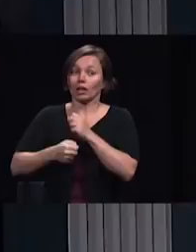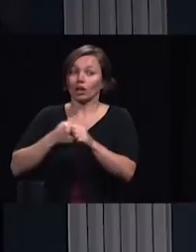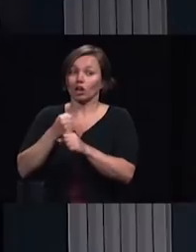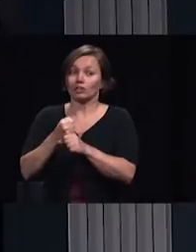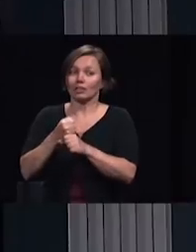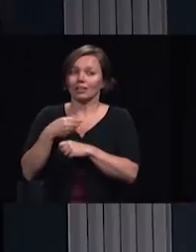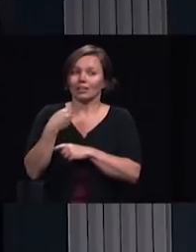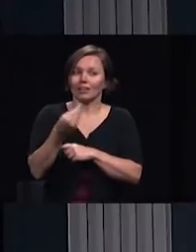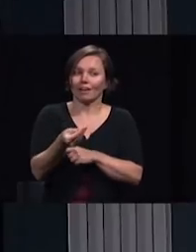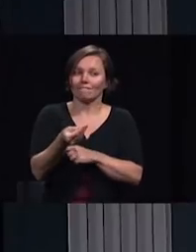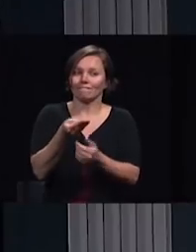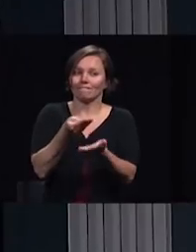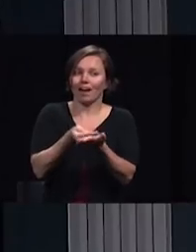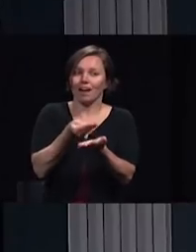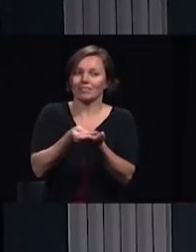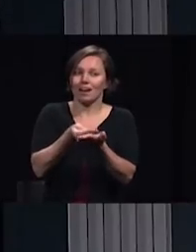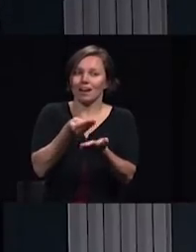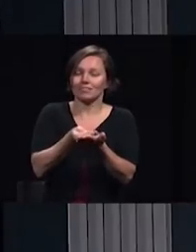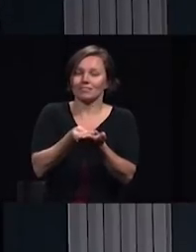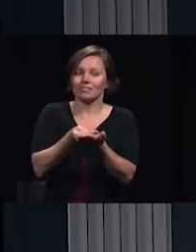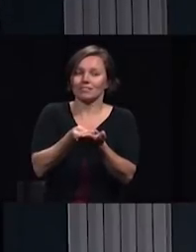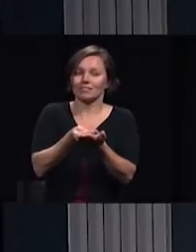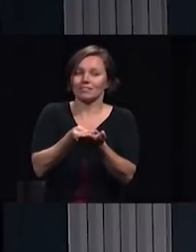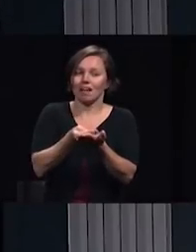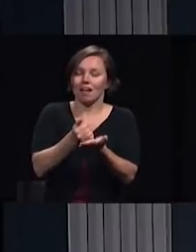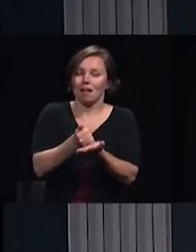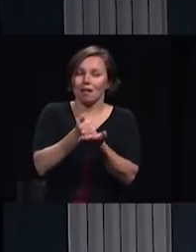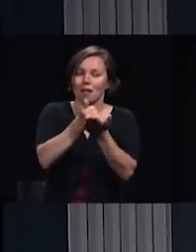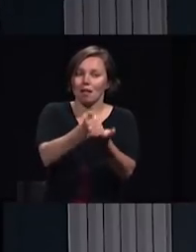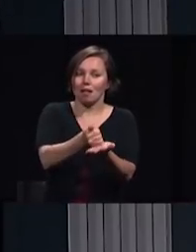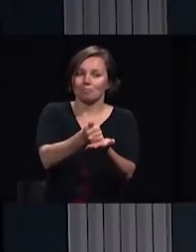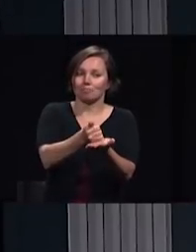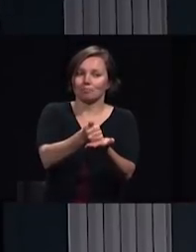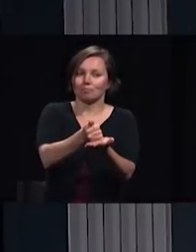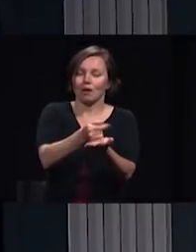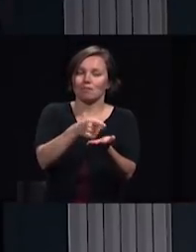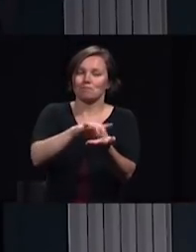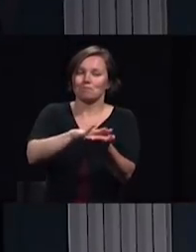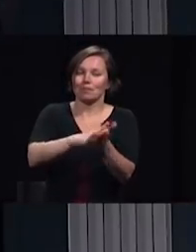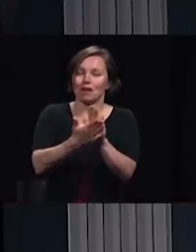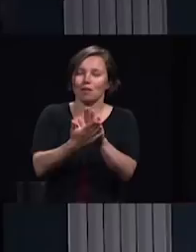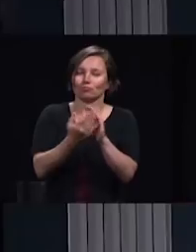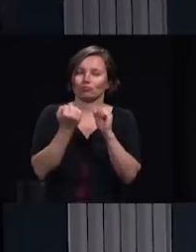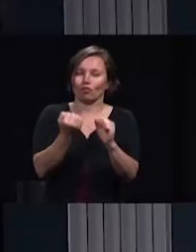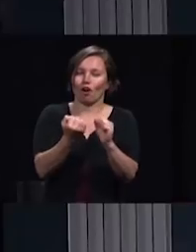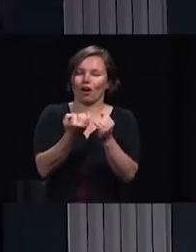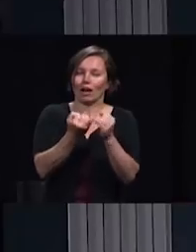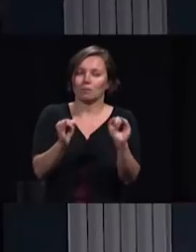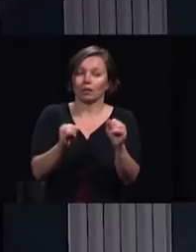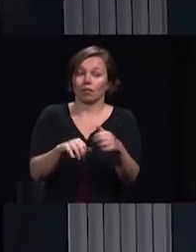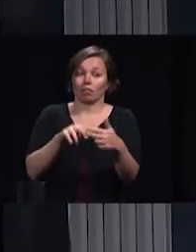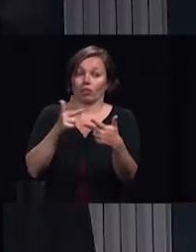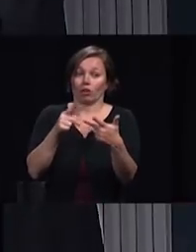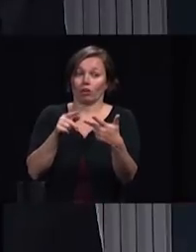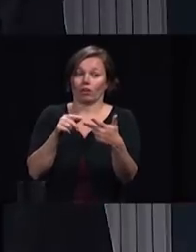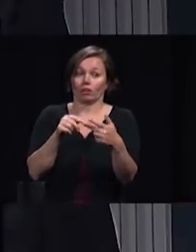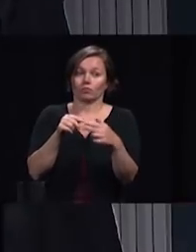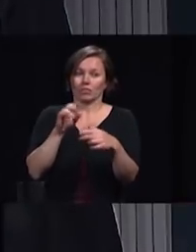become self-reliant so these are the seven principles they have exemplified and we just praise God for them